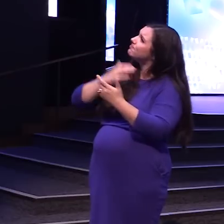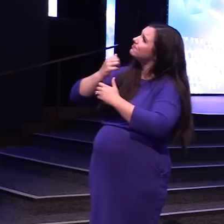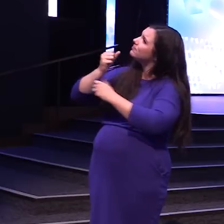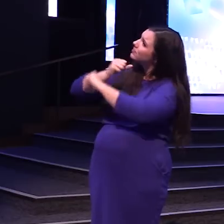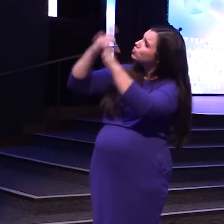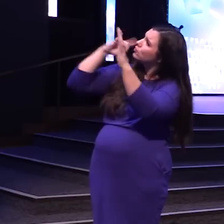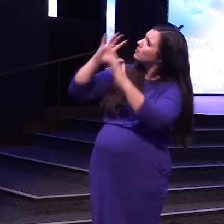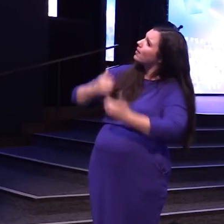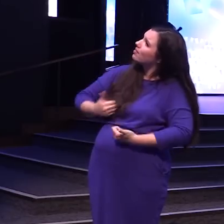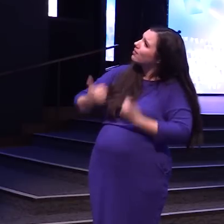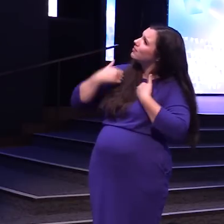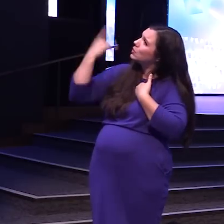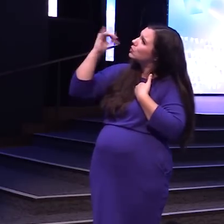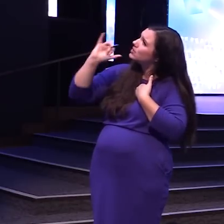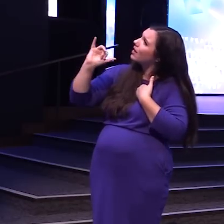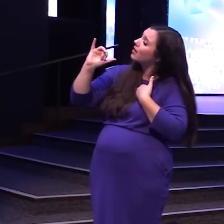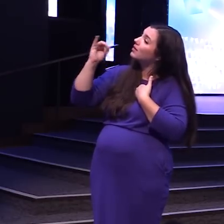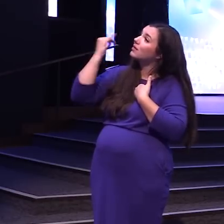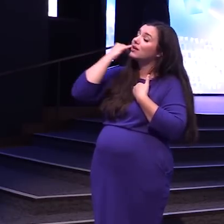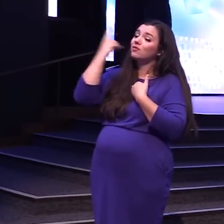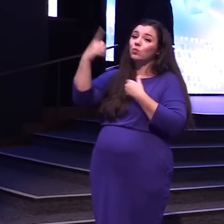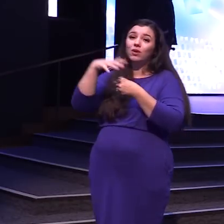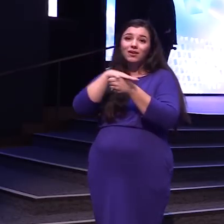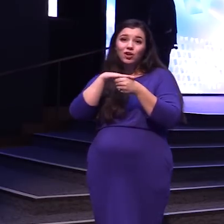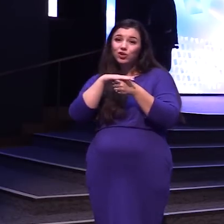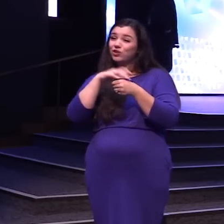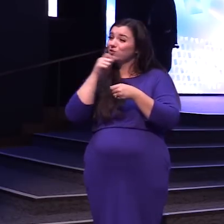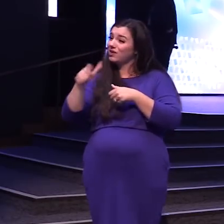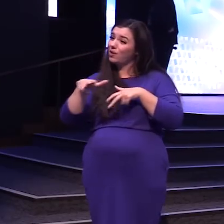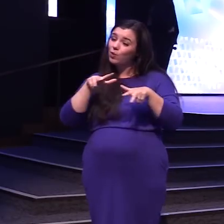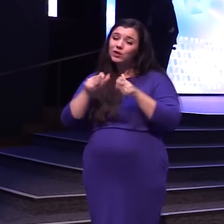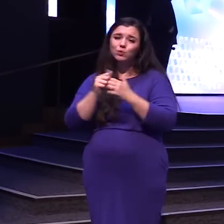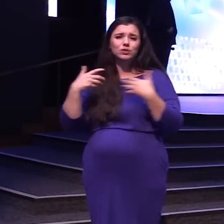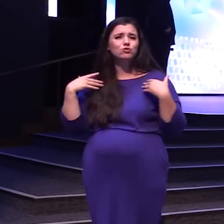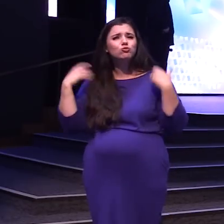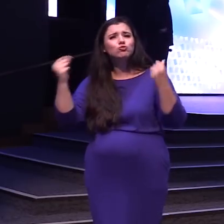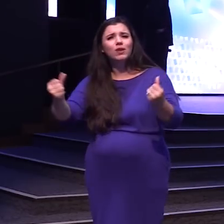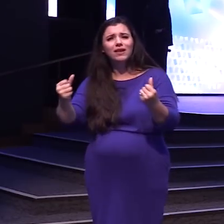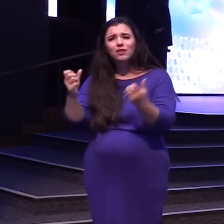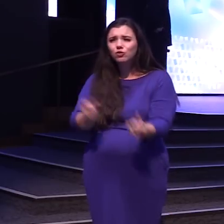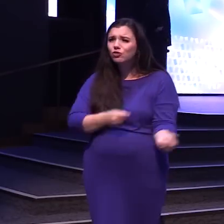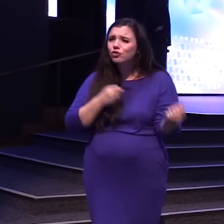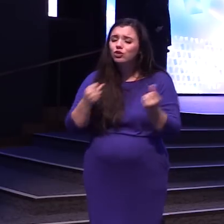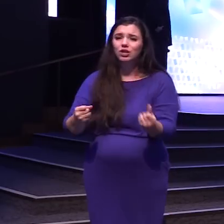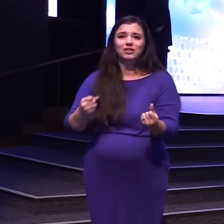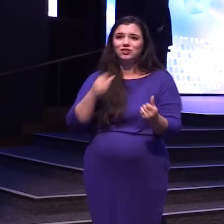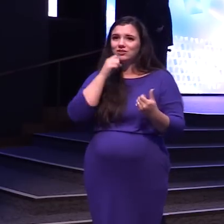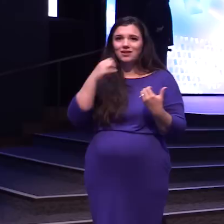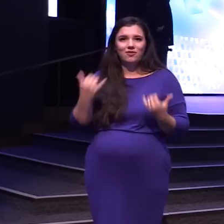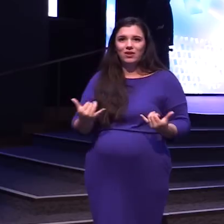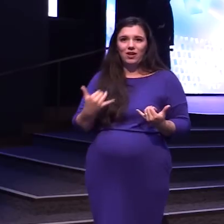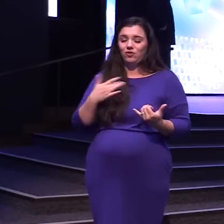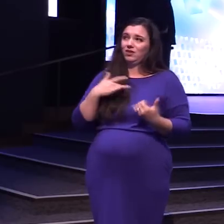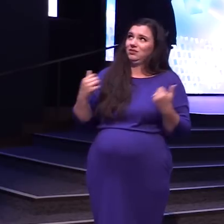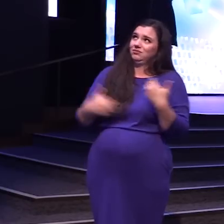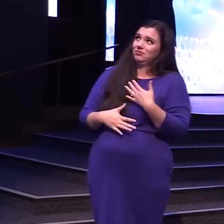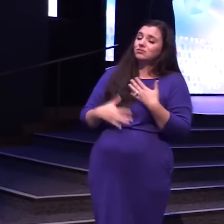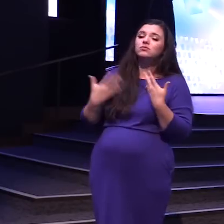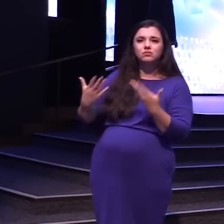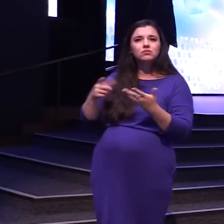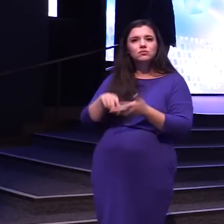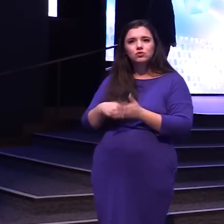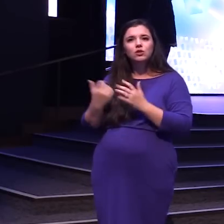If There's An Area That You're Not Walking In Strength And Courage Just Start Today